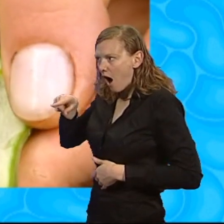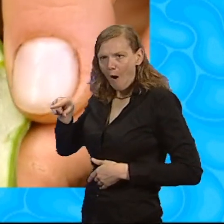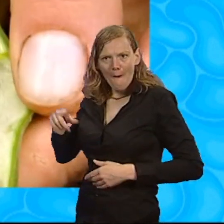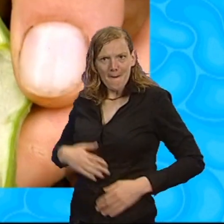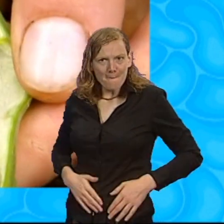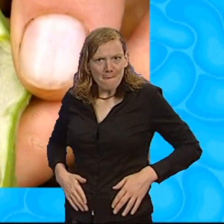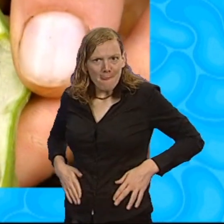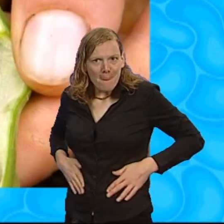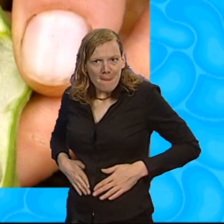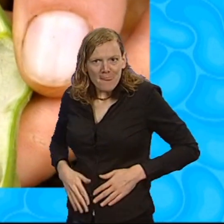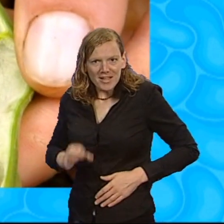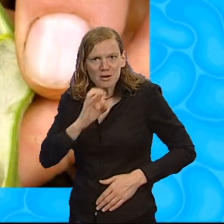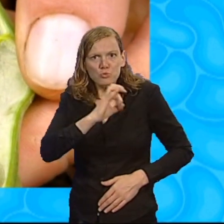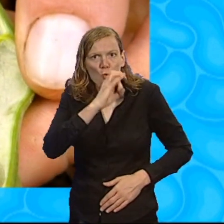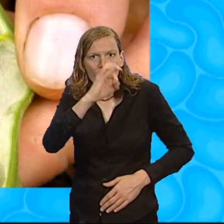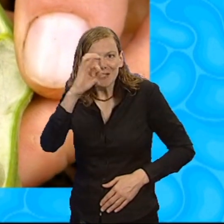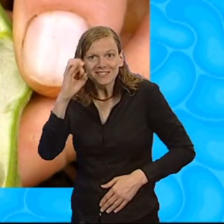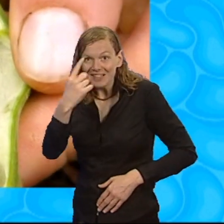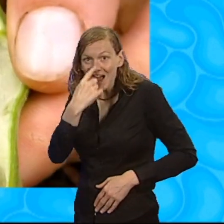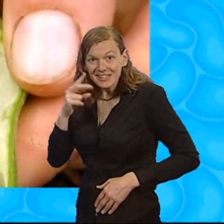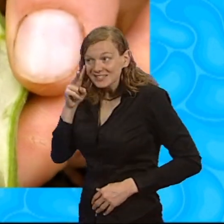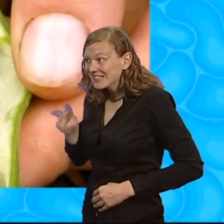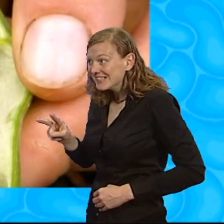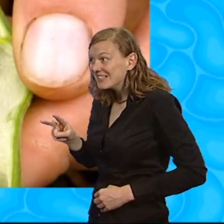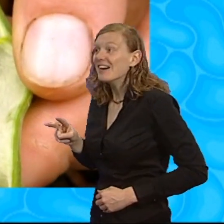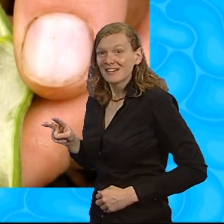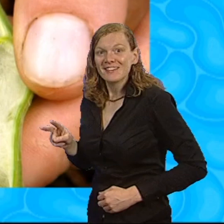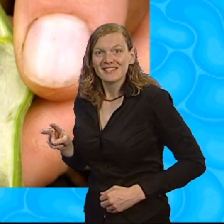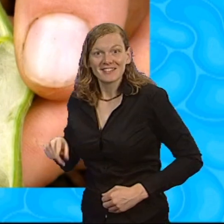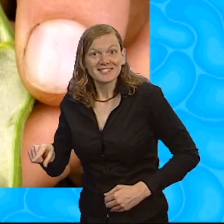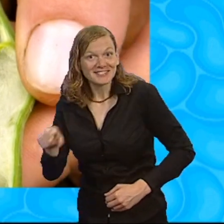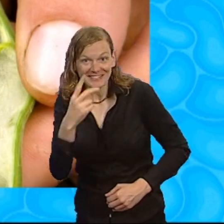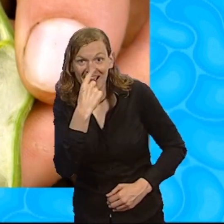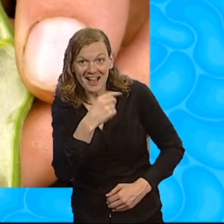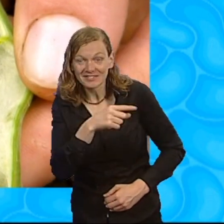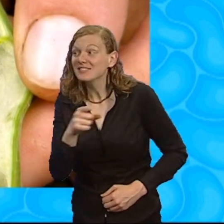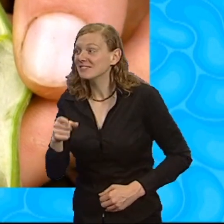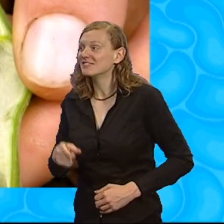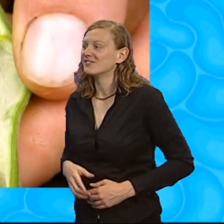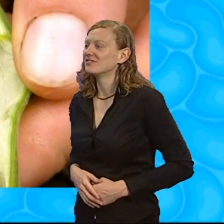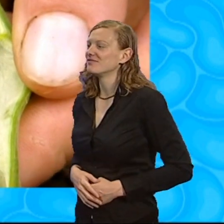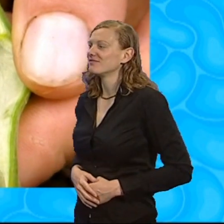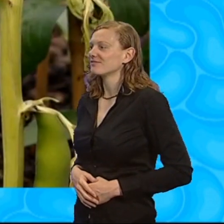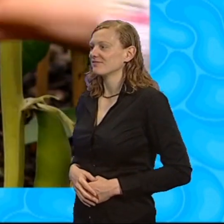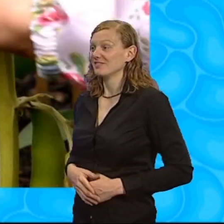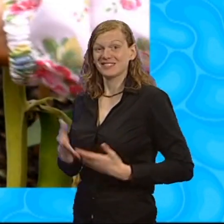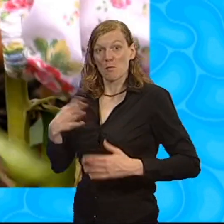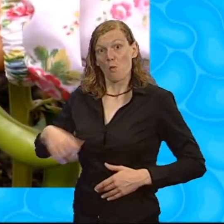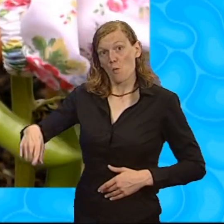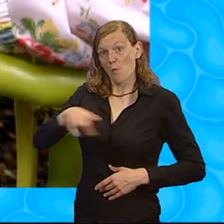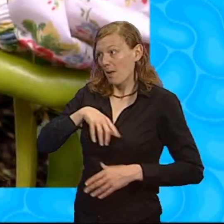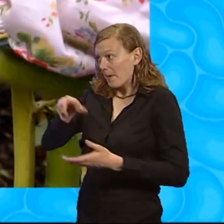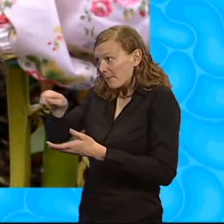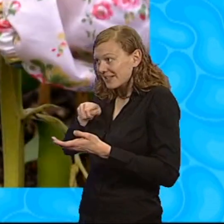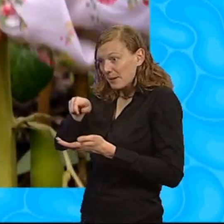And then inside, look what's hiding! The little broad beans. Can you see them? Yeah! Shall we pick some broad beans now?